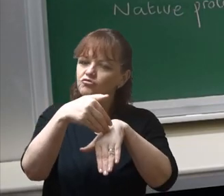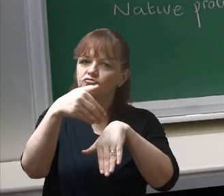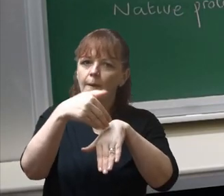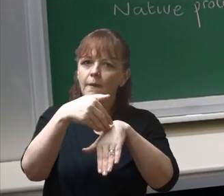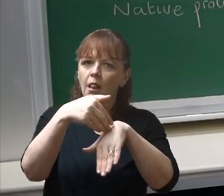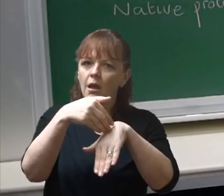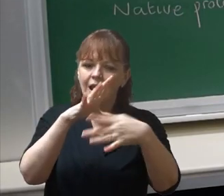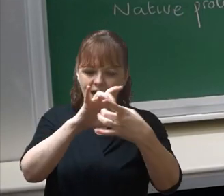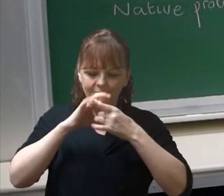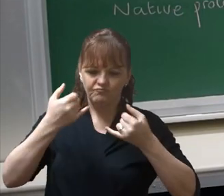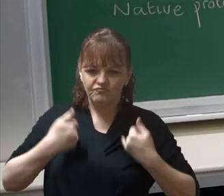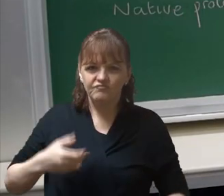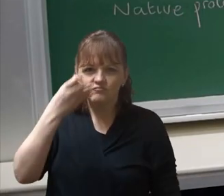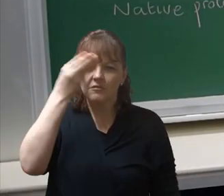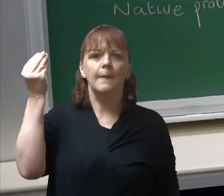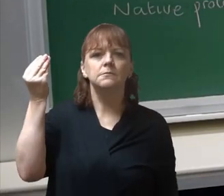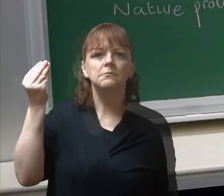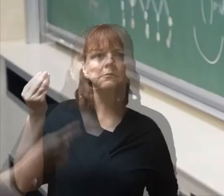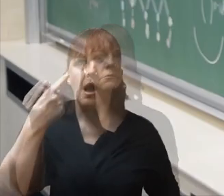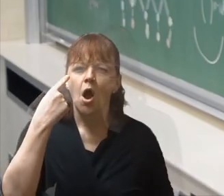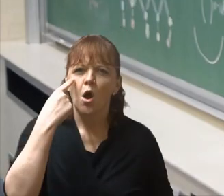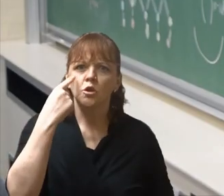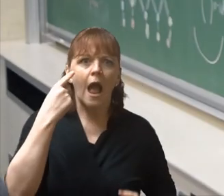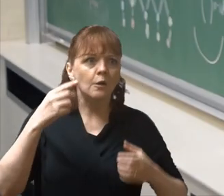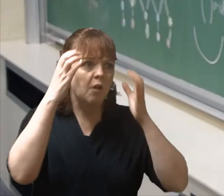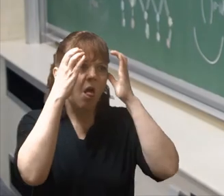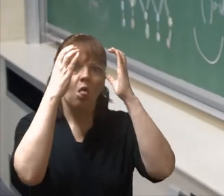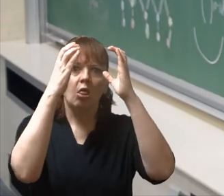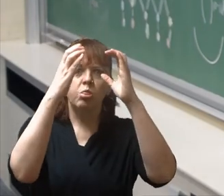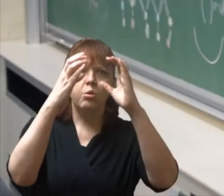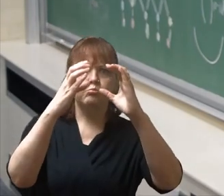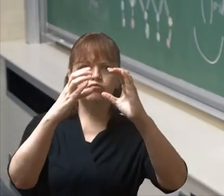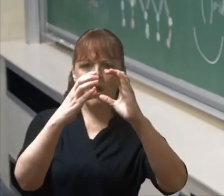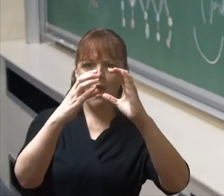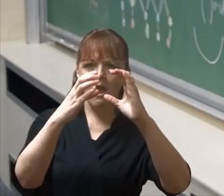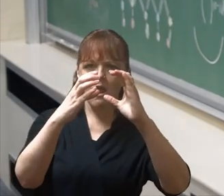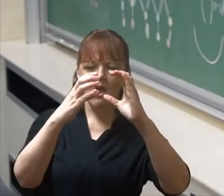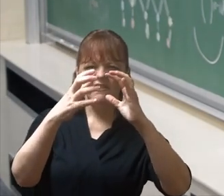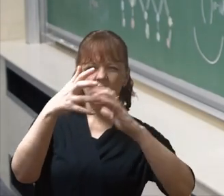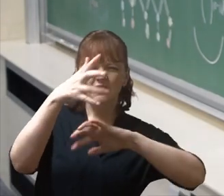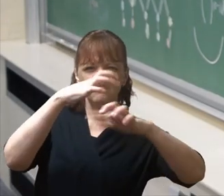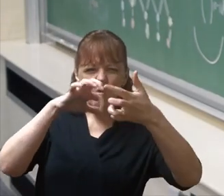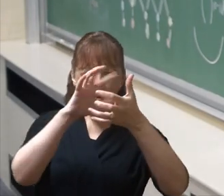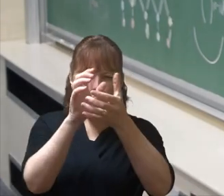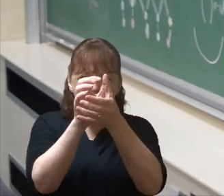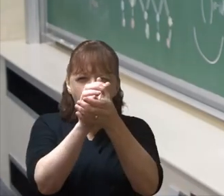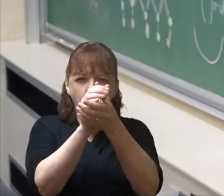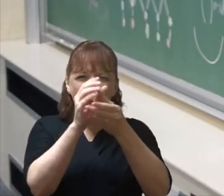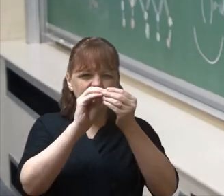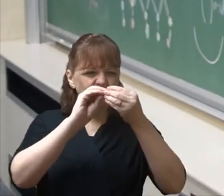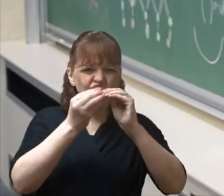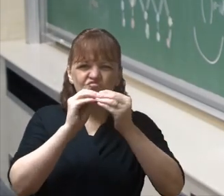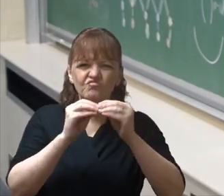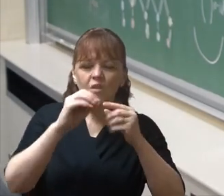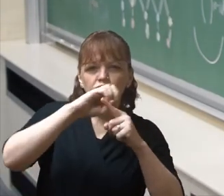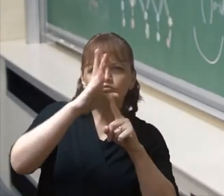On alzheimer's ground Look out In the brain If a tangle of fibres Is made up of a protein